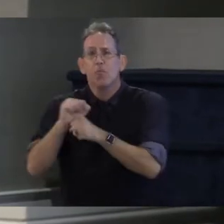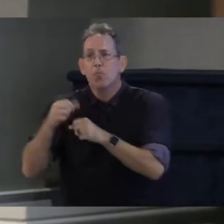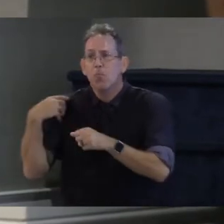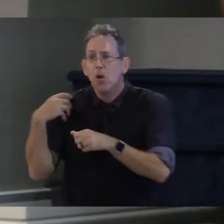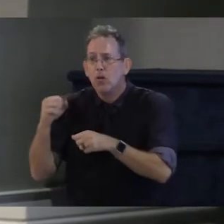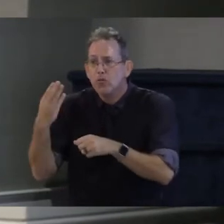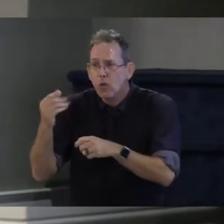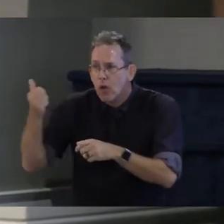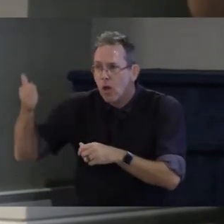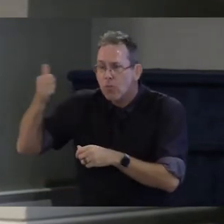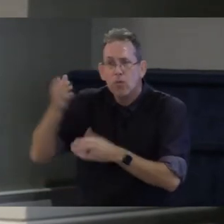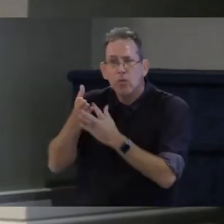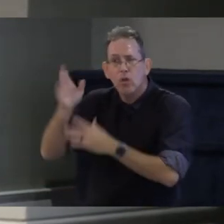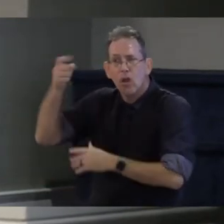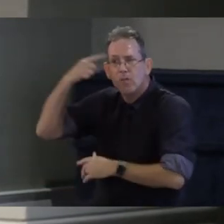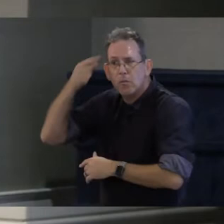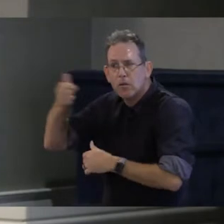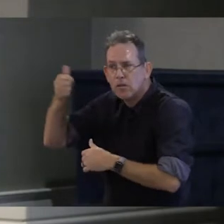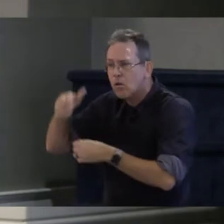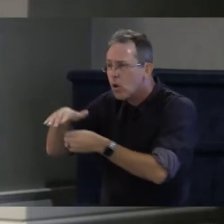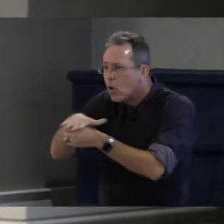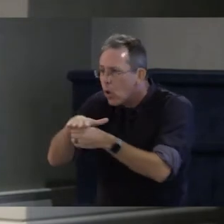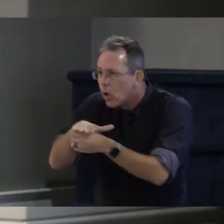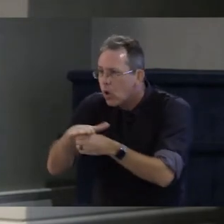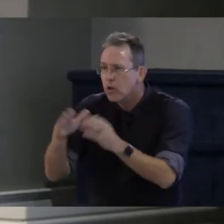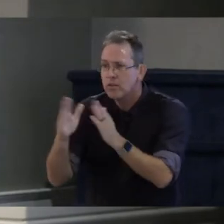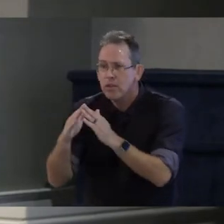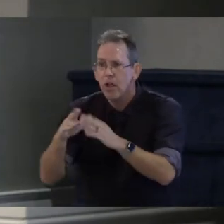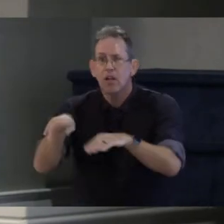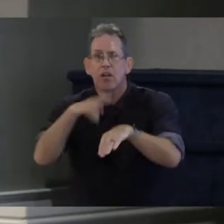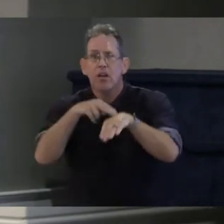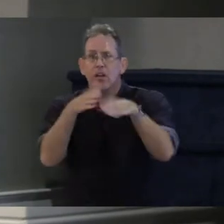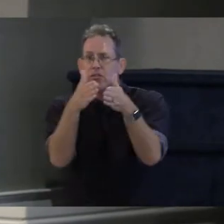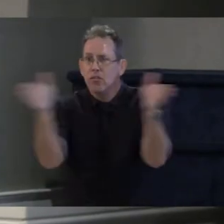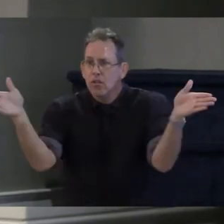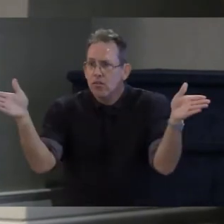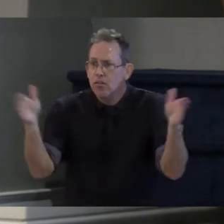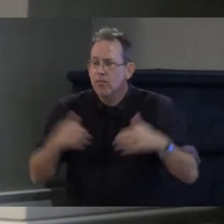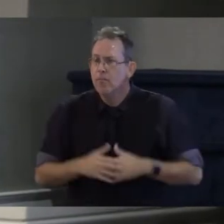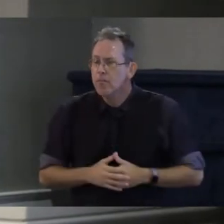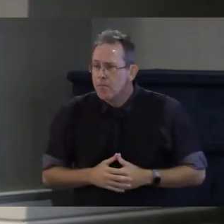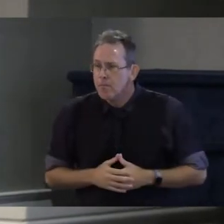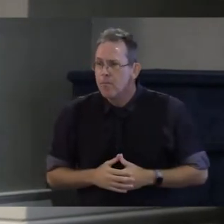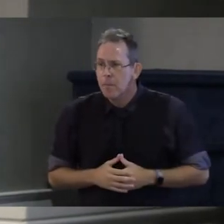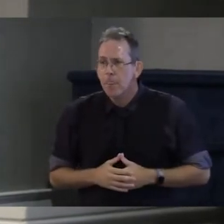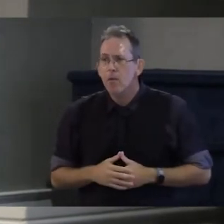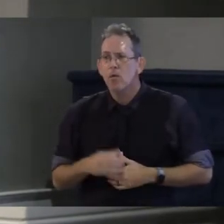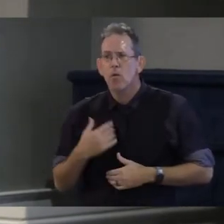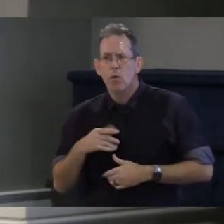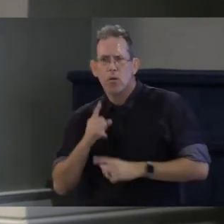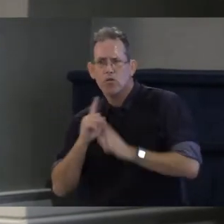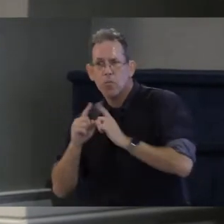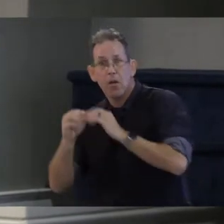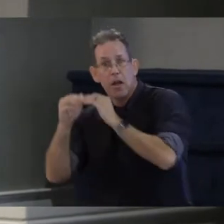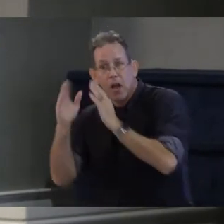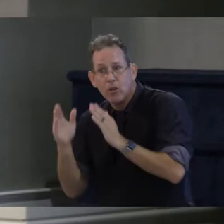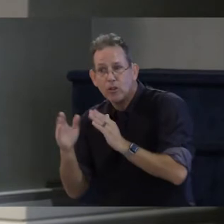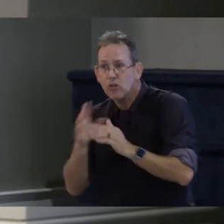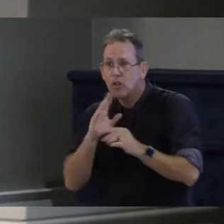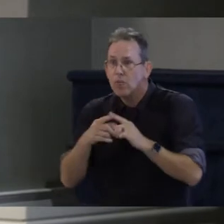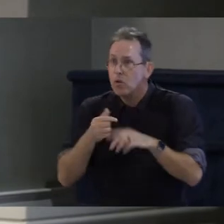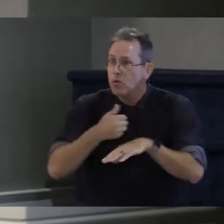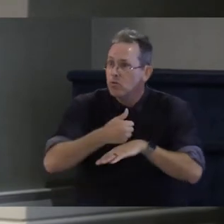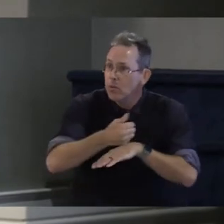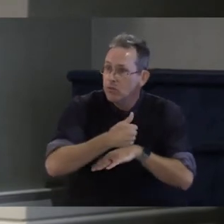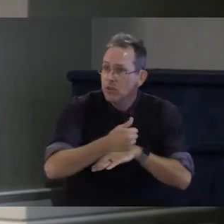local state and national level doing everything we can I know today we'll talk about housing we'll talk about transportation we'll talk about employment we'll